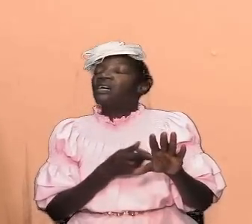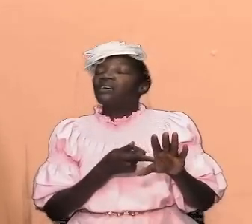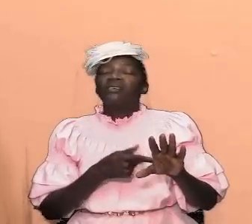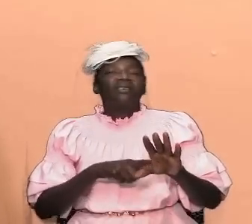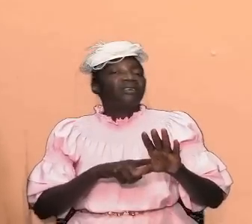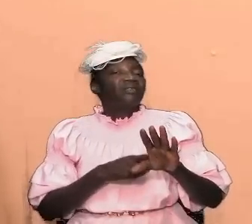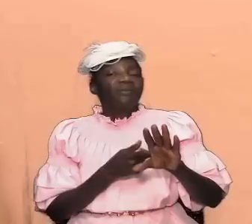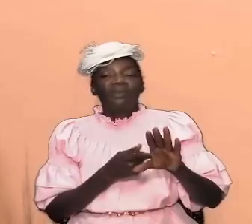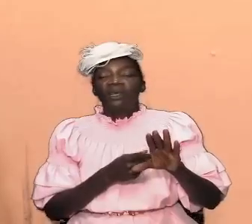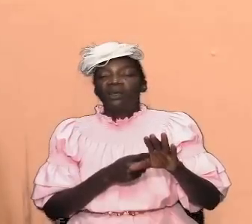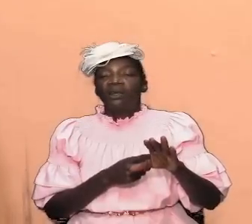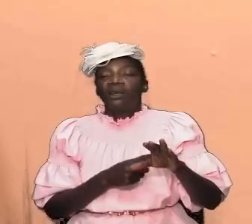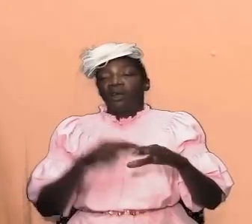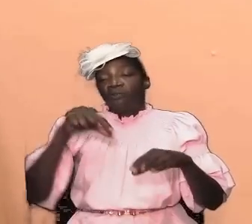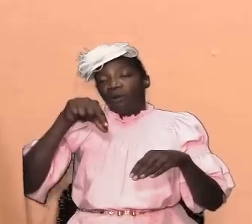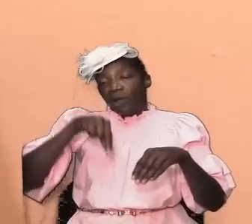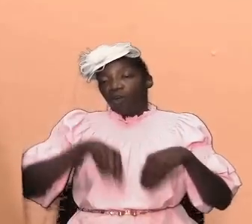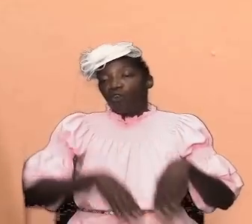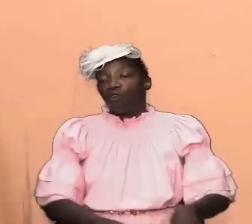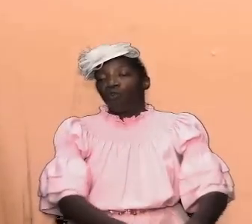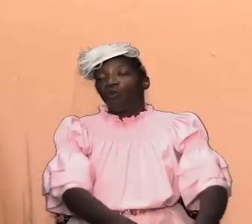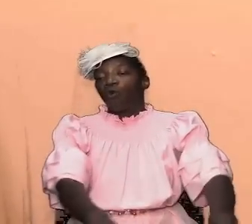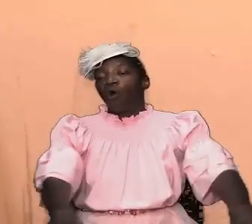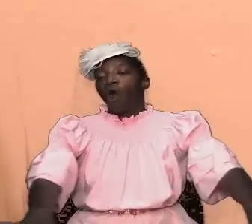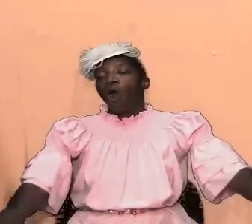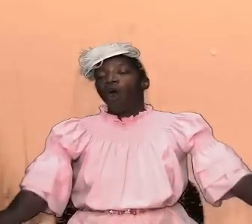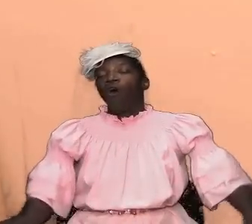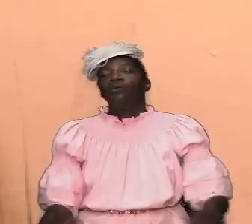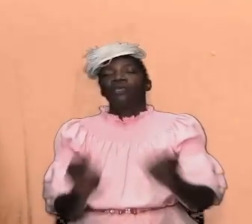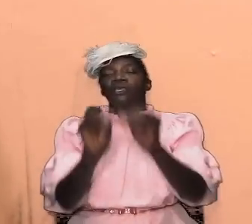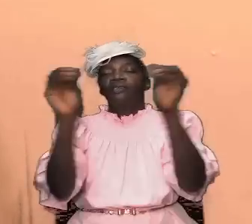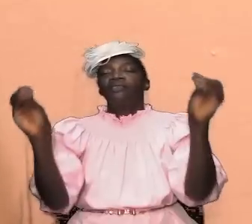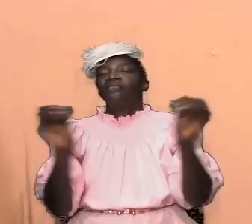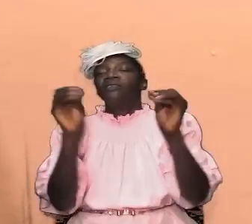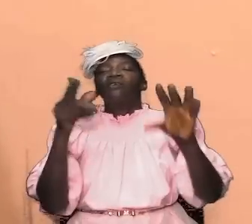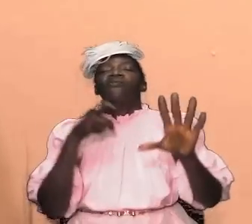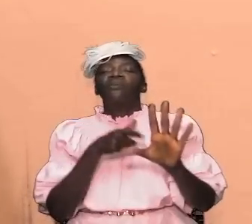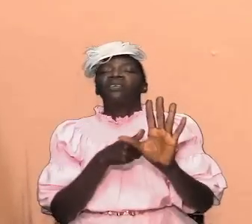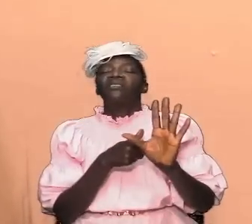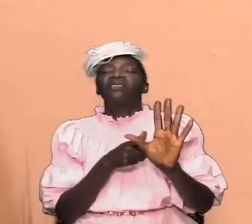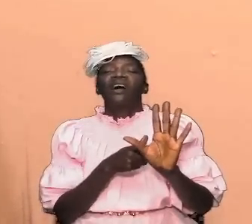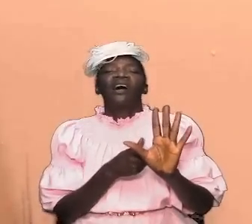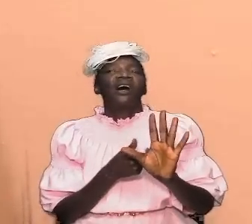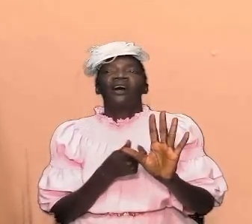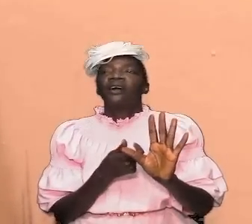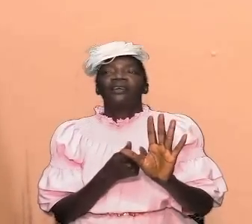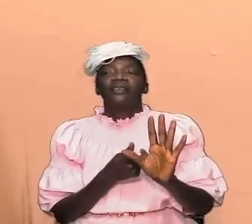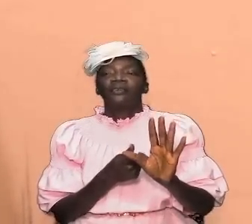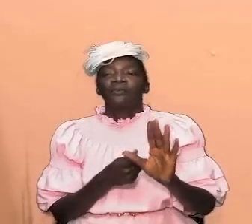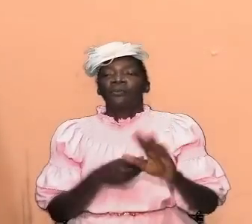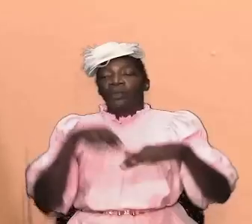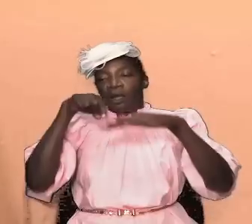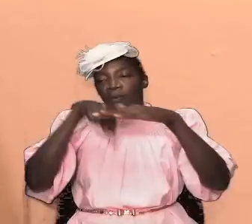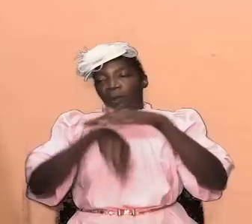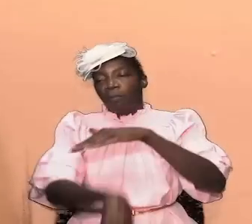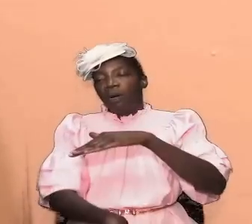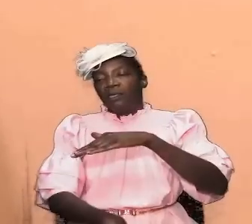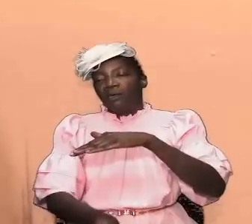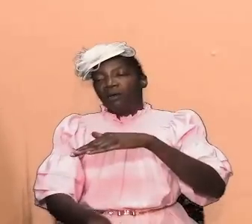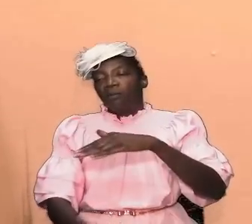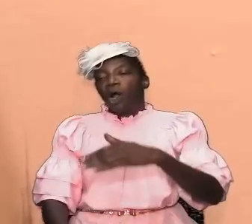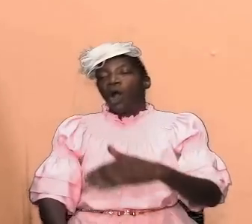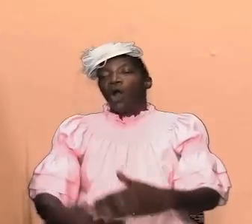from ground zero in other words from the inception from bottom all the way up